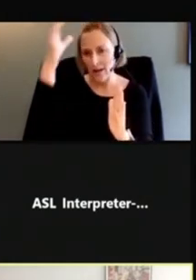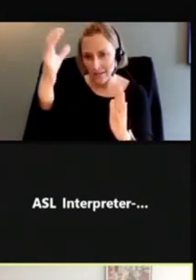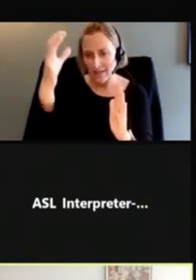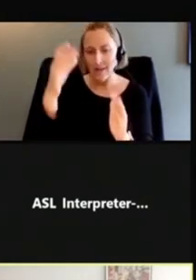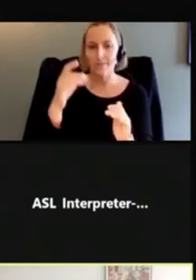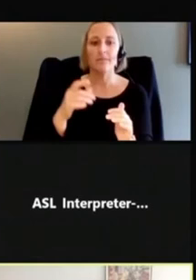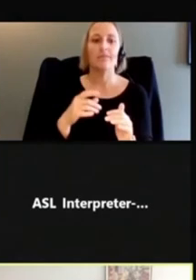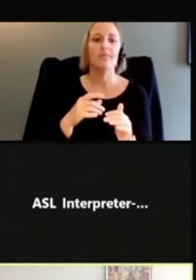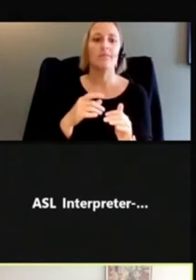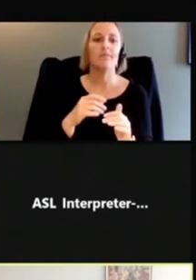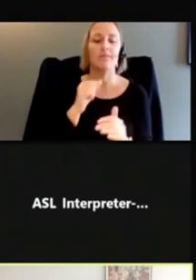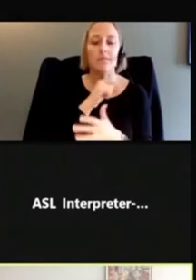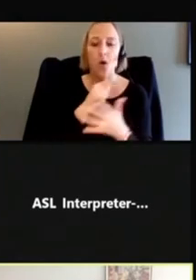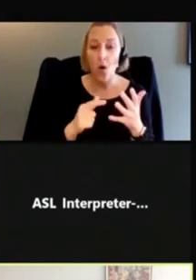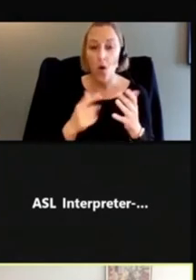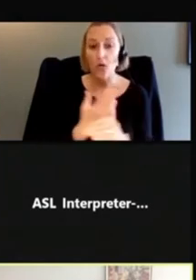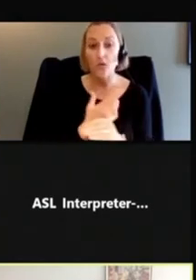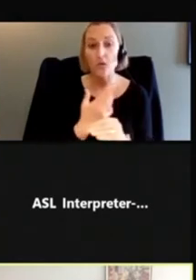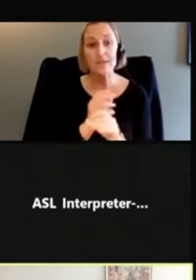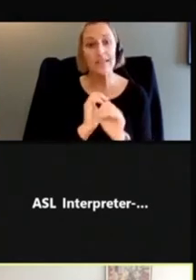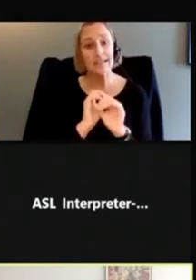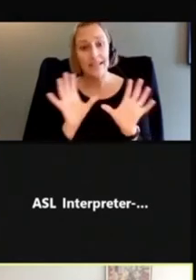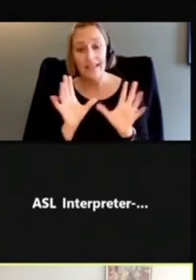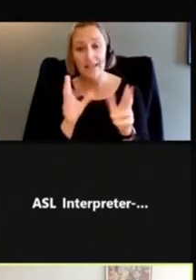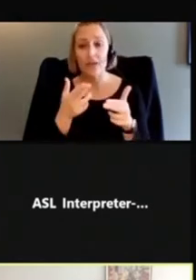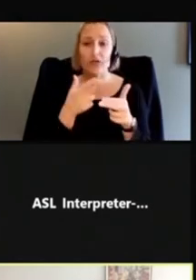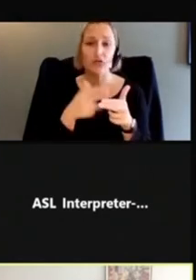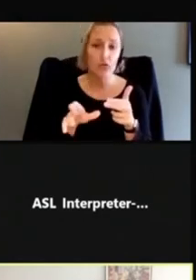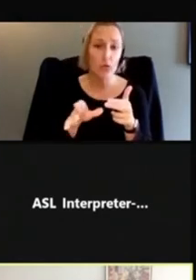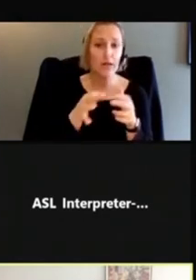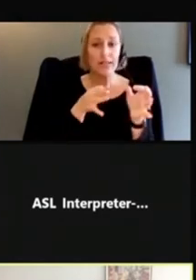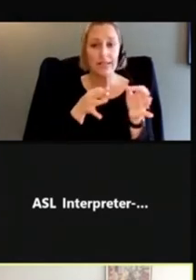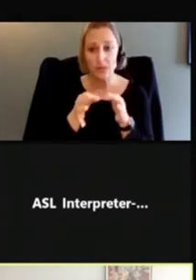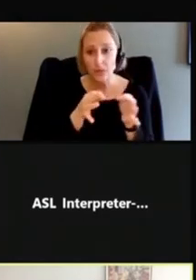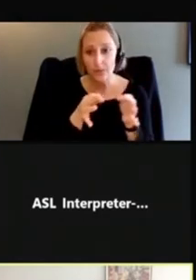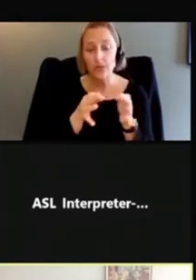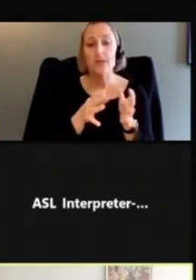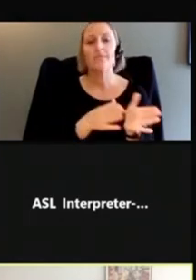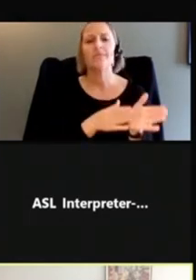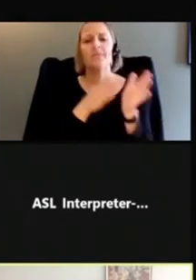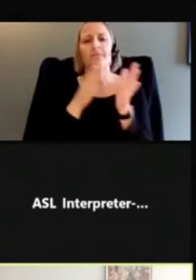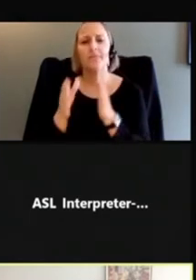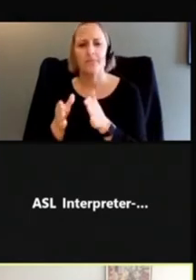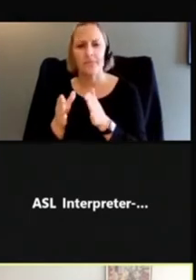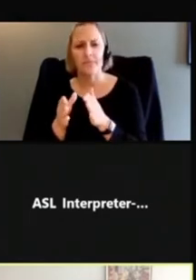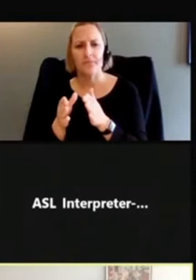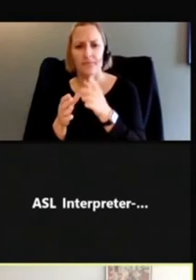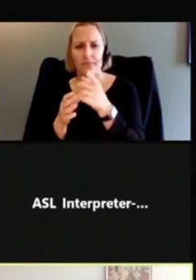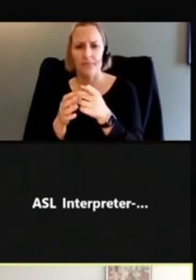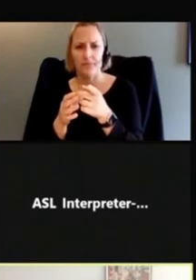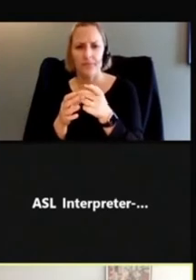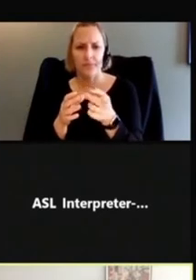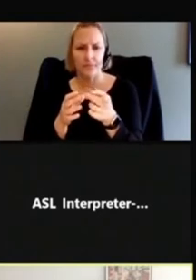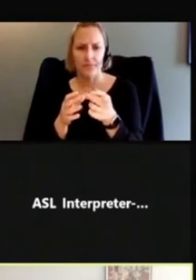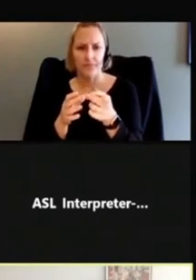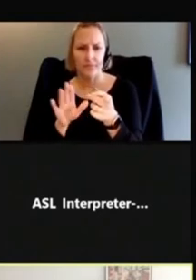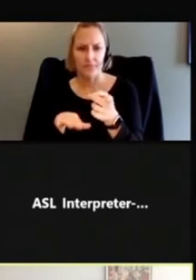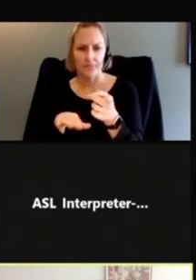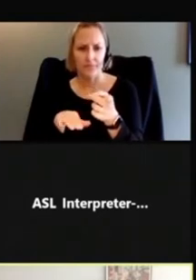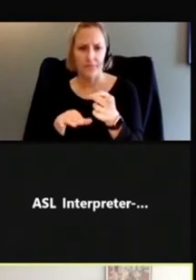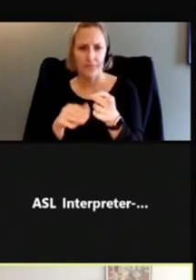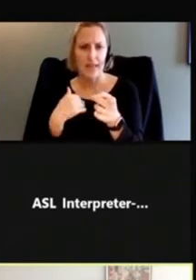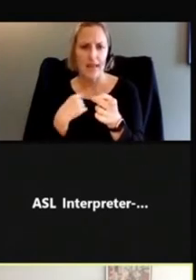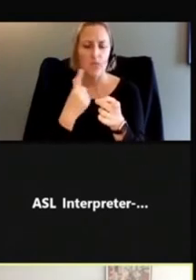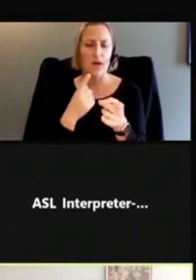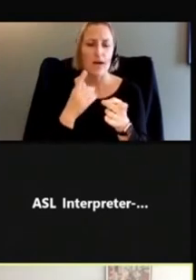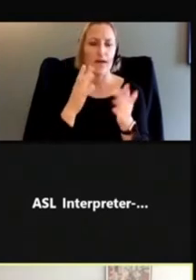using really clear, very short descriptions. And then we have this, this final series of icons here. We have a